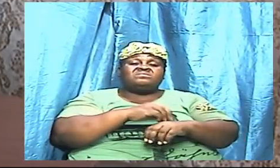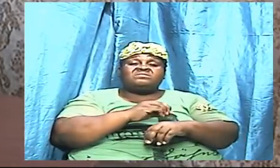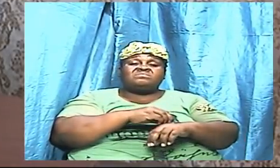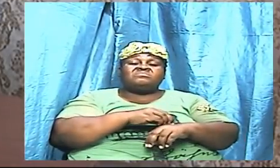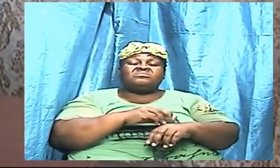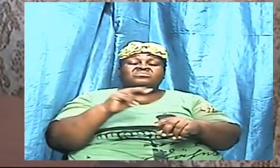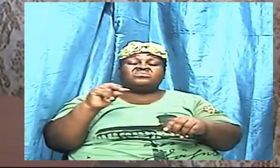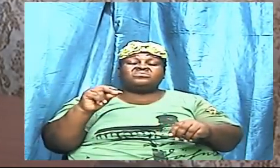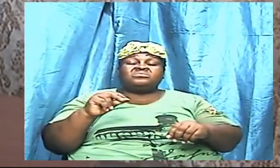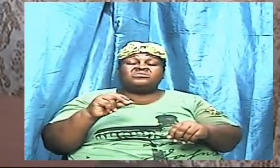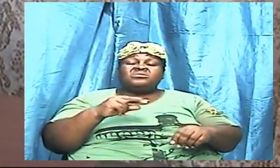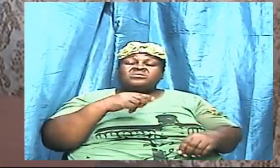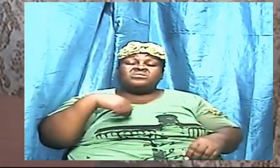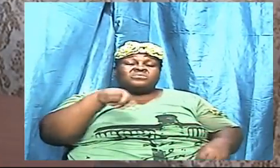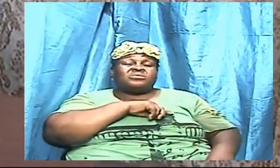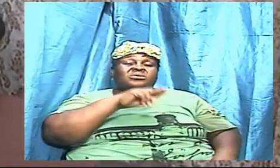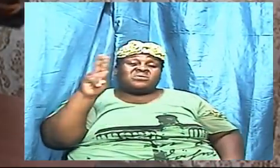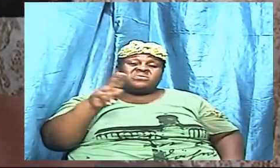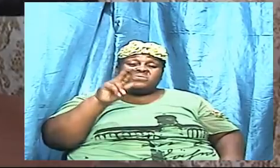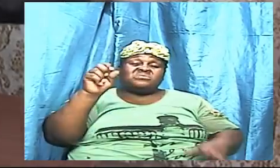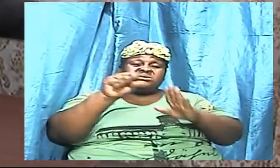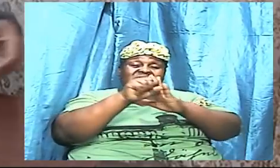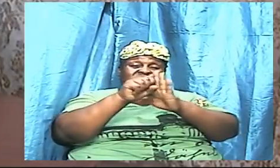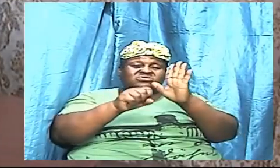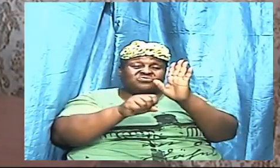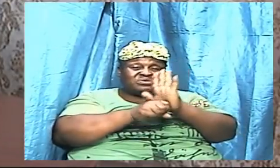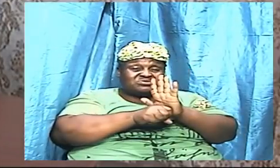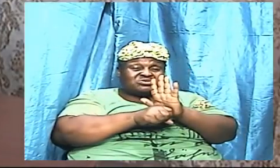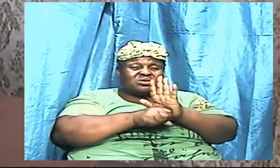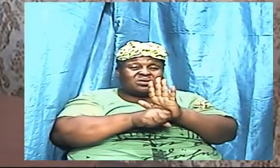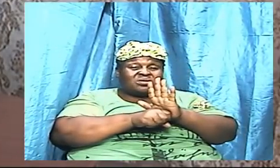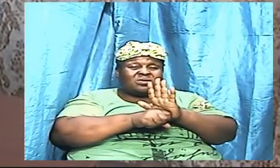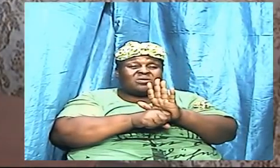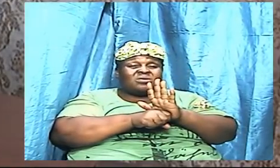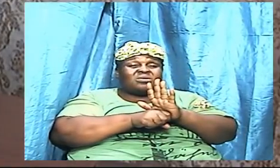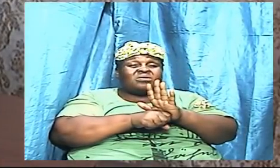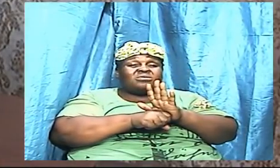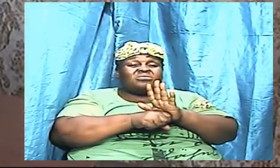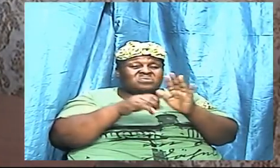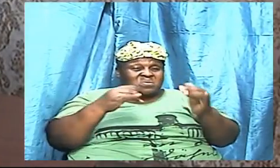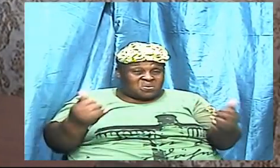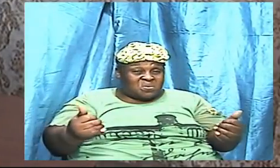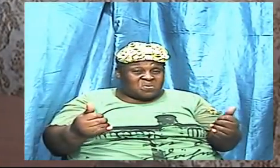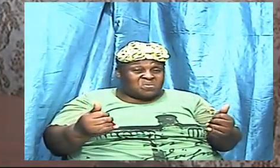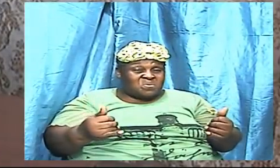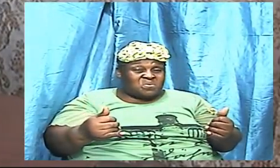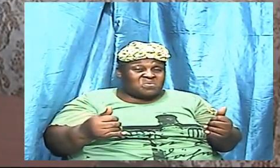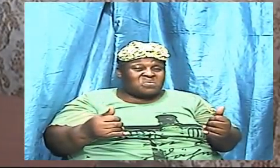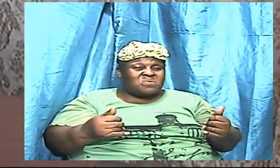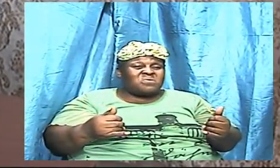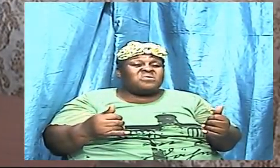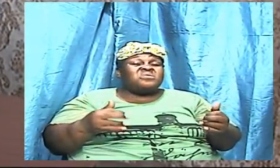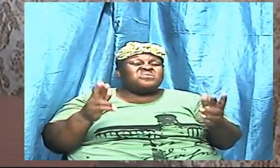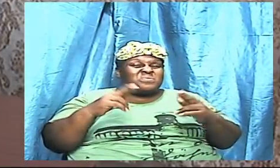with using the scripture and worse we are now going into a period when we are going to